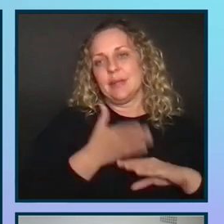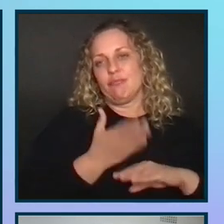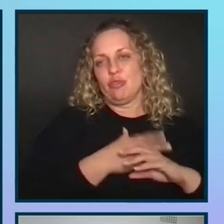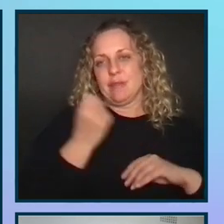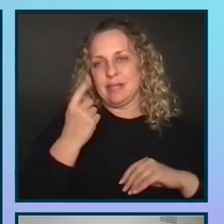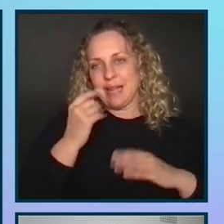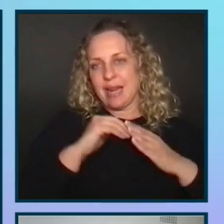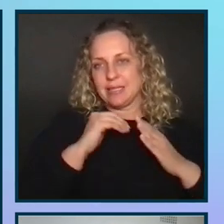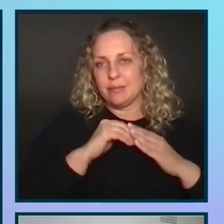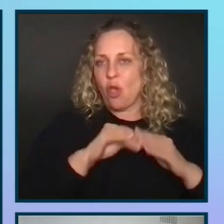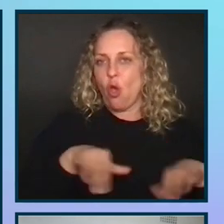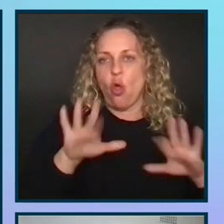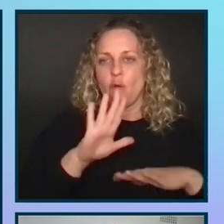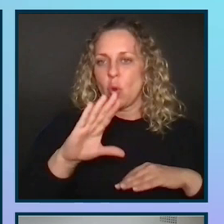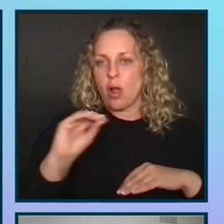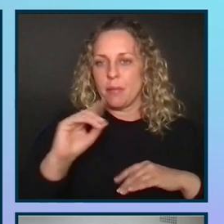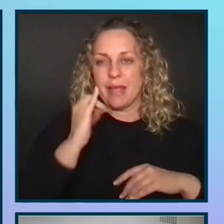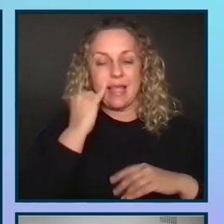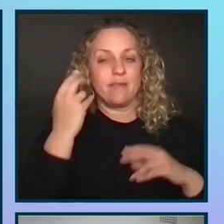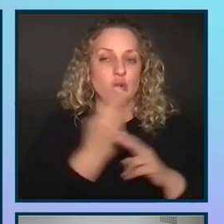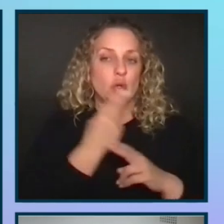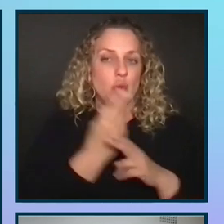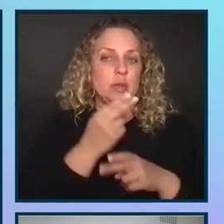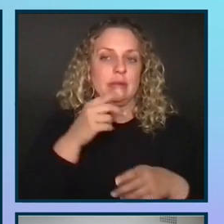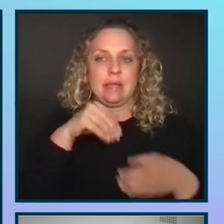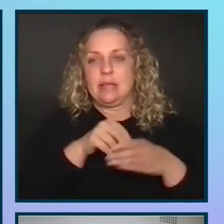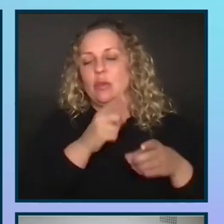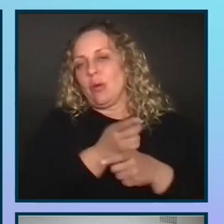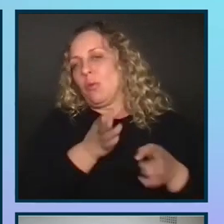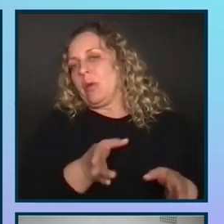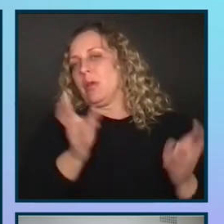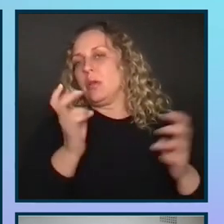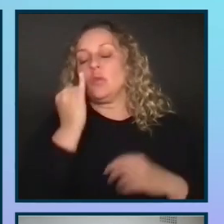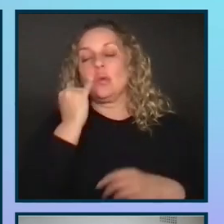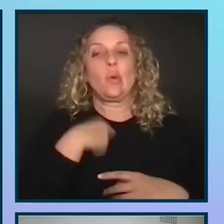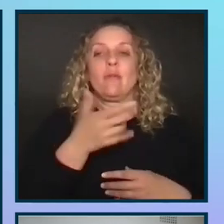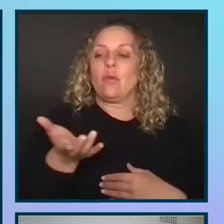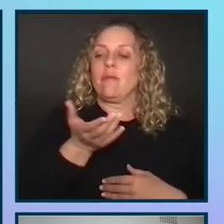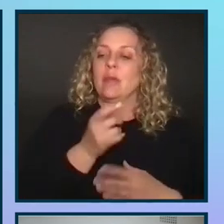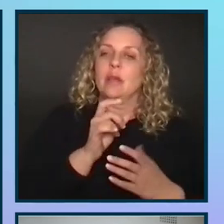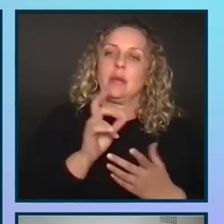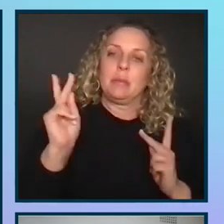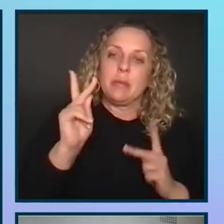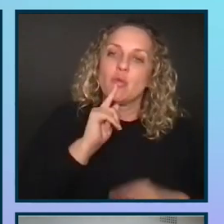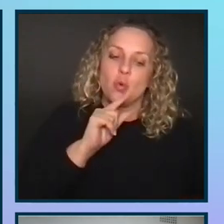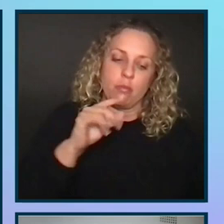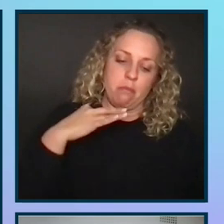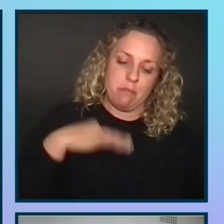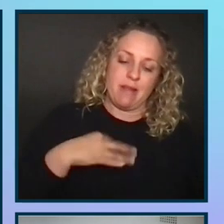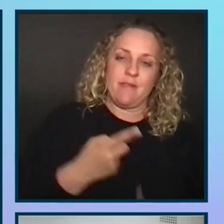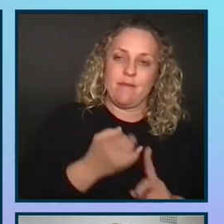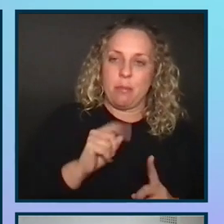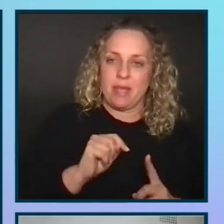accessibility throughout your company if it's used, you know, in the right way. So if you invite like stakeholders to research sessions, for